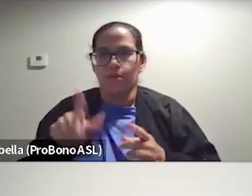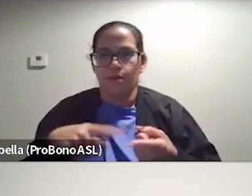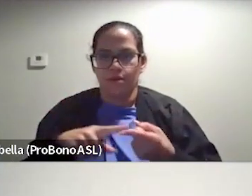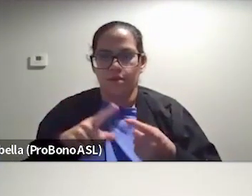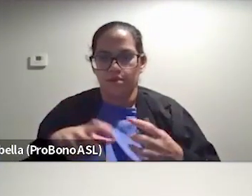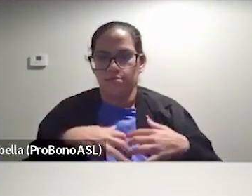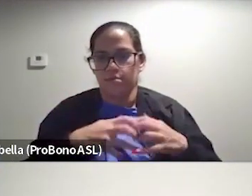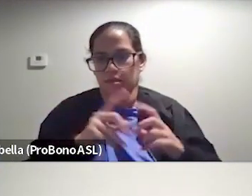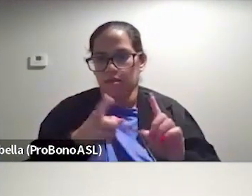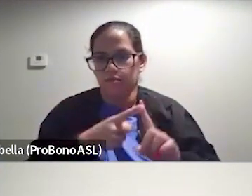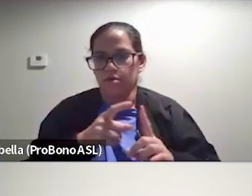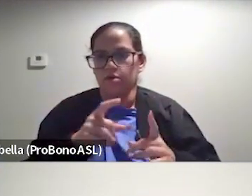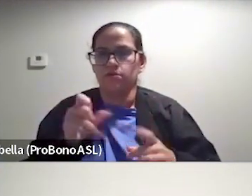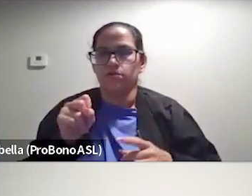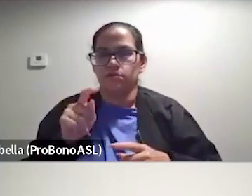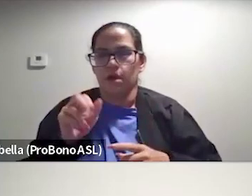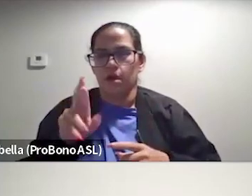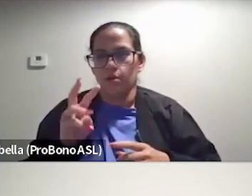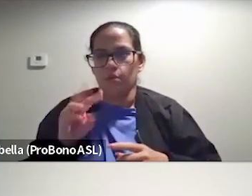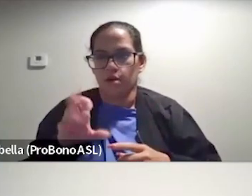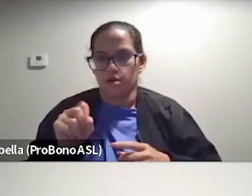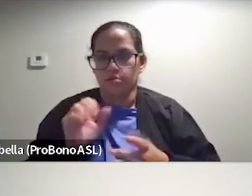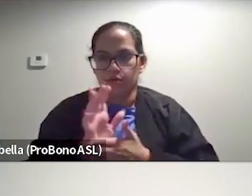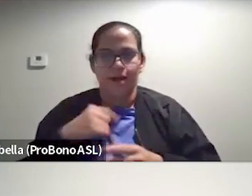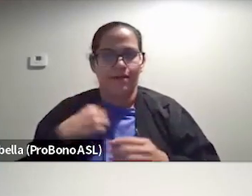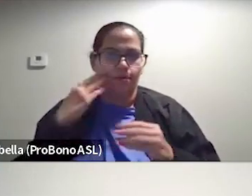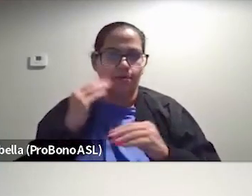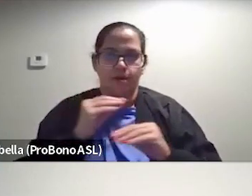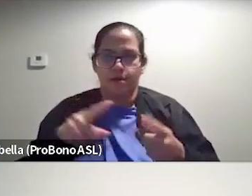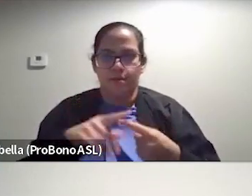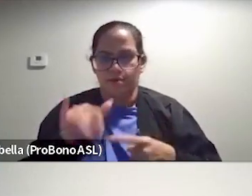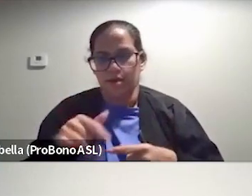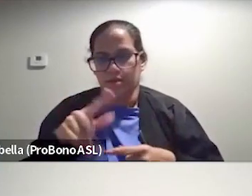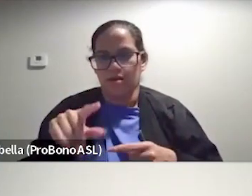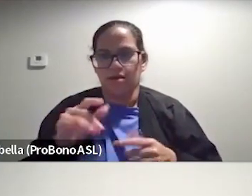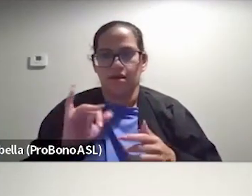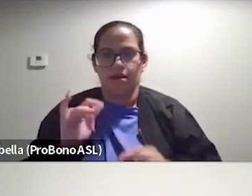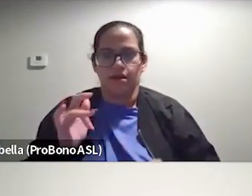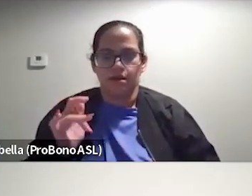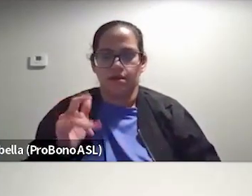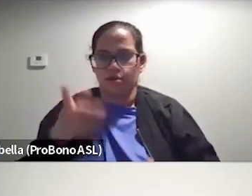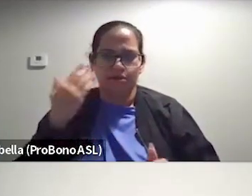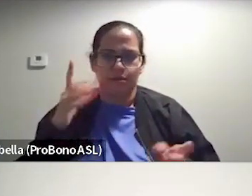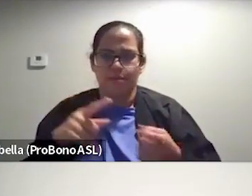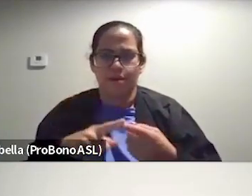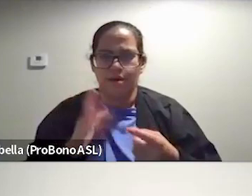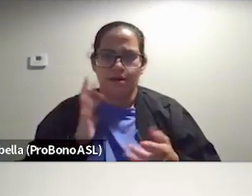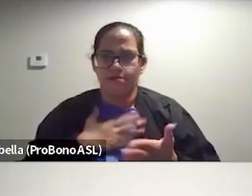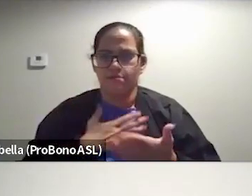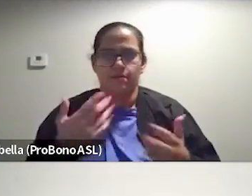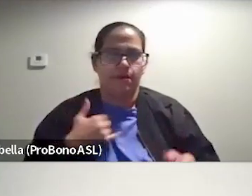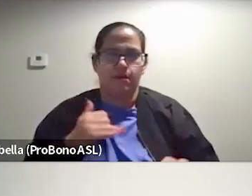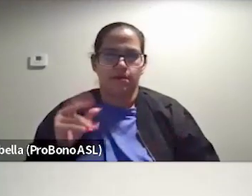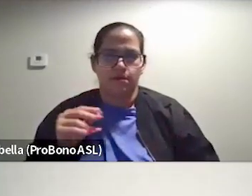did the first Star Wars movie. I also know nothing about Star Wars. So that was also a thing that they were like, you don't know about our stuff. No,